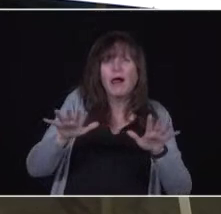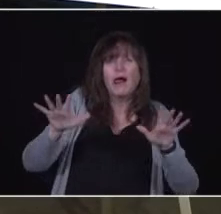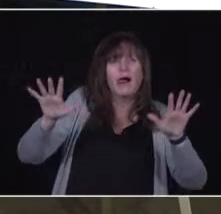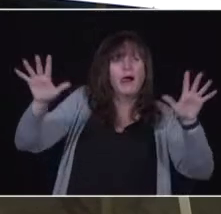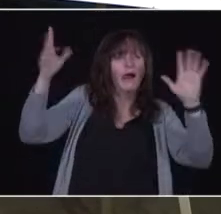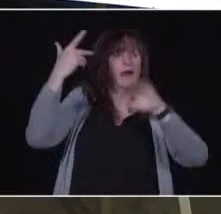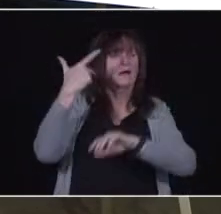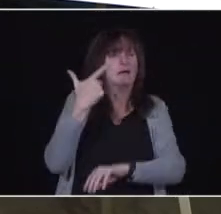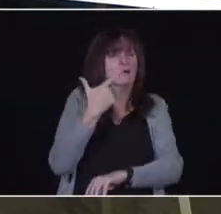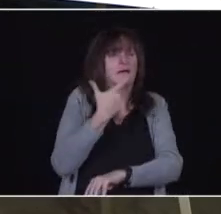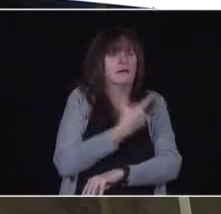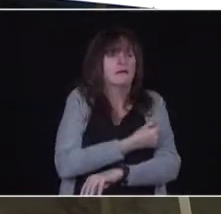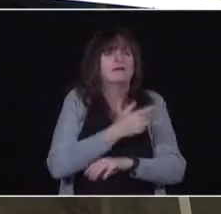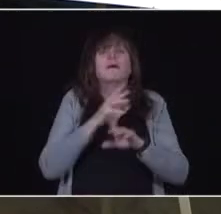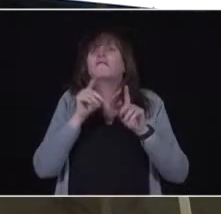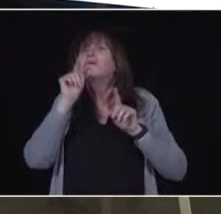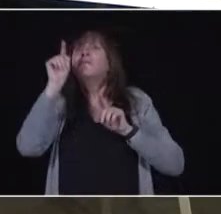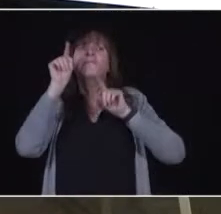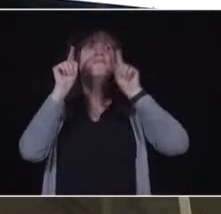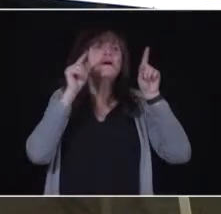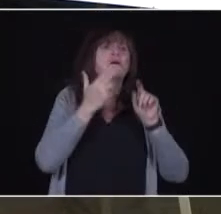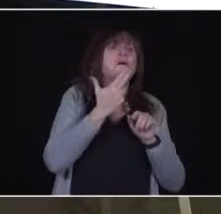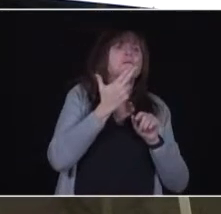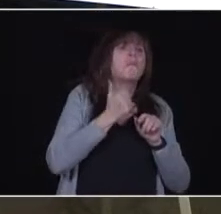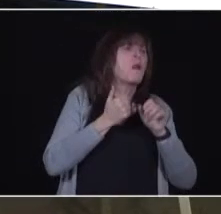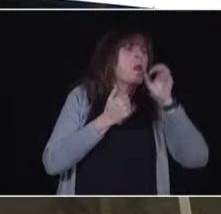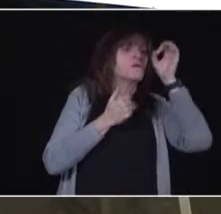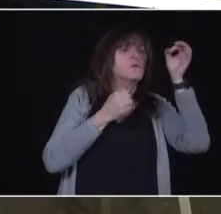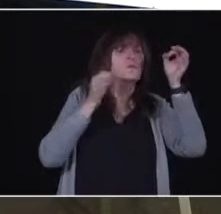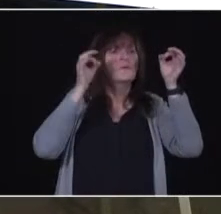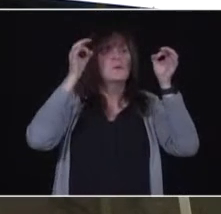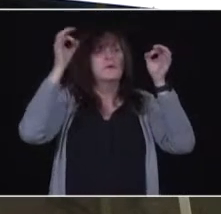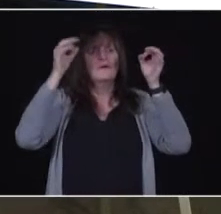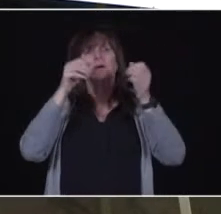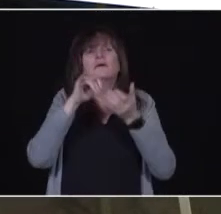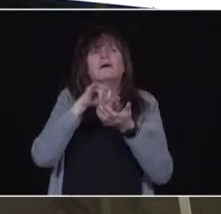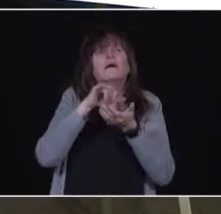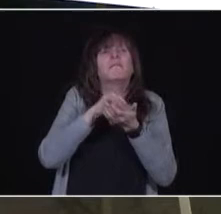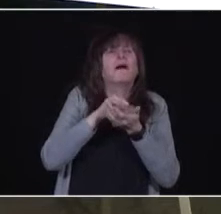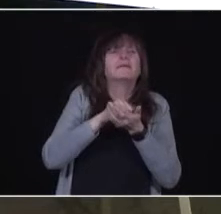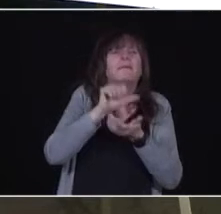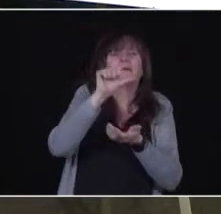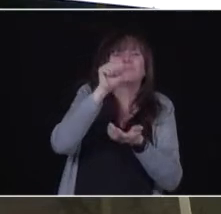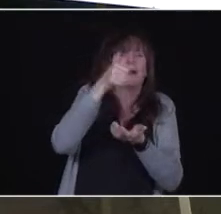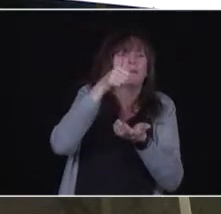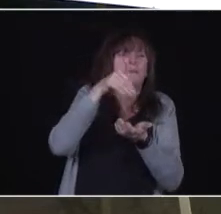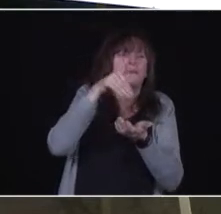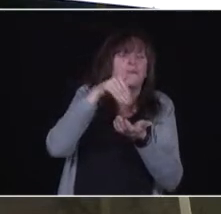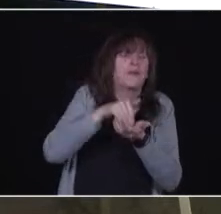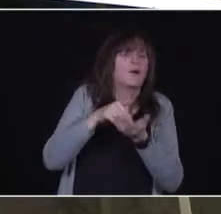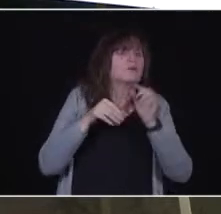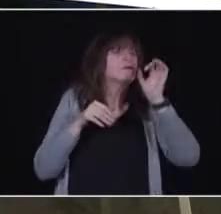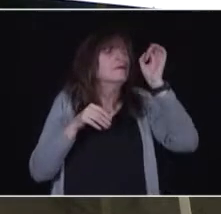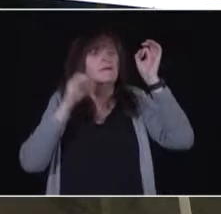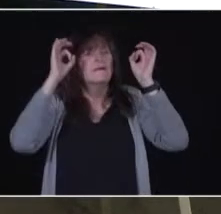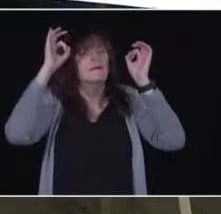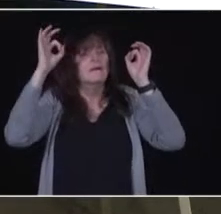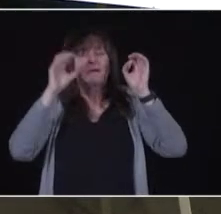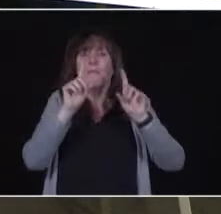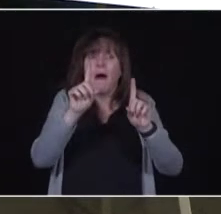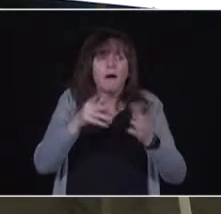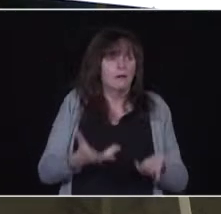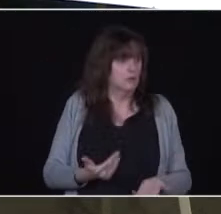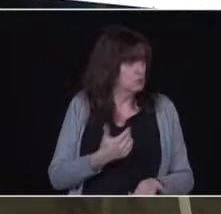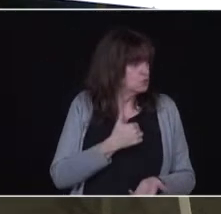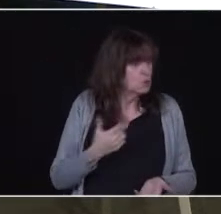health units would not ever get to that level because they would never have enough vaccines. And obviously, some of the bigger ones, like Toronto public health or Ottawa